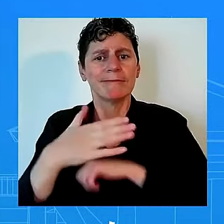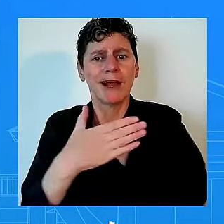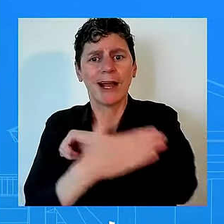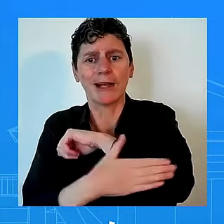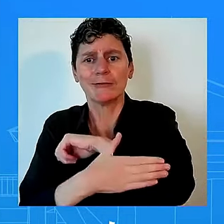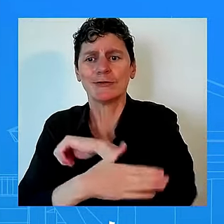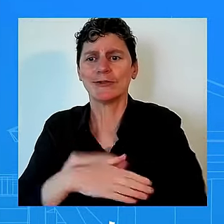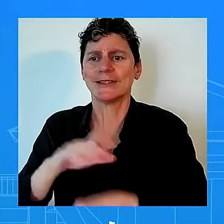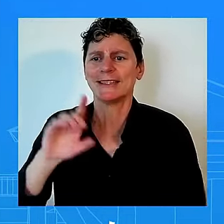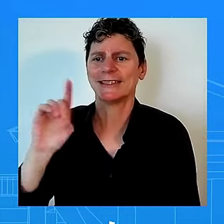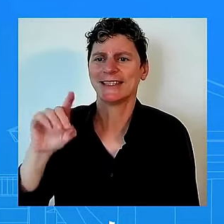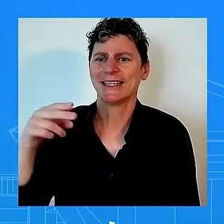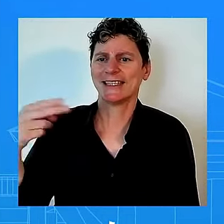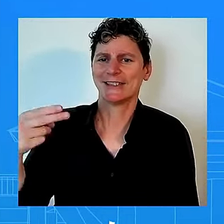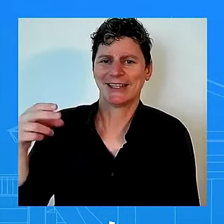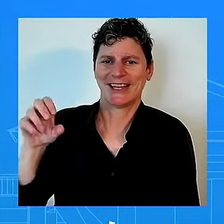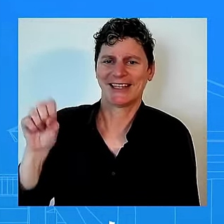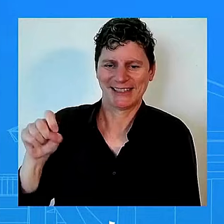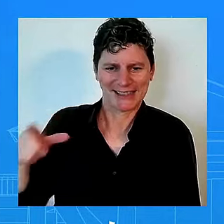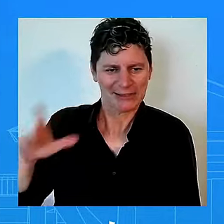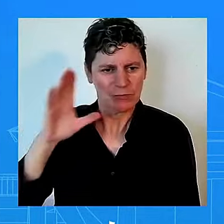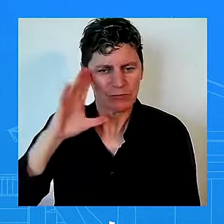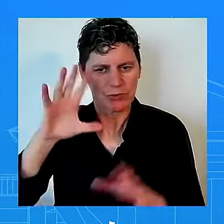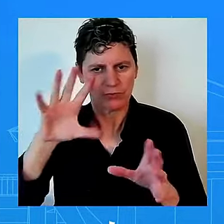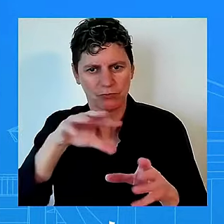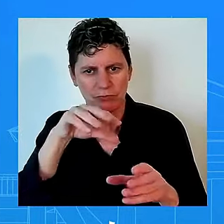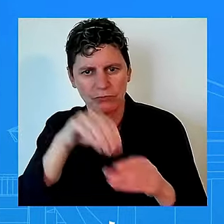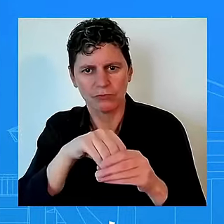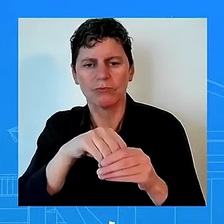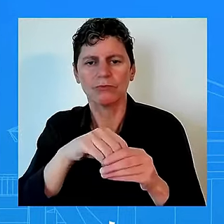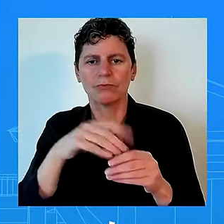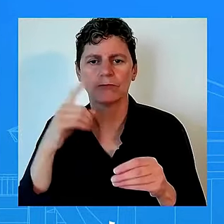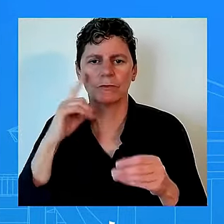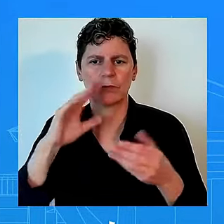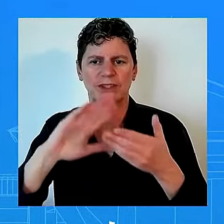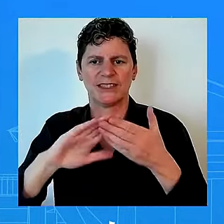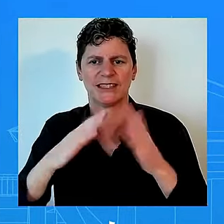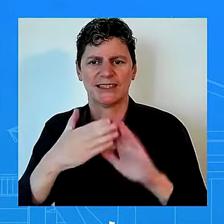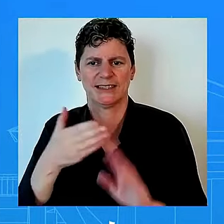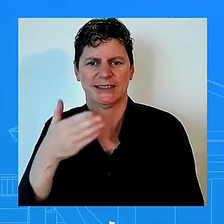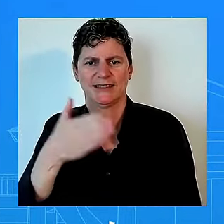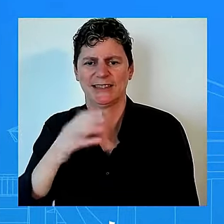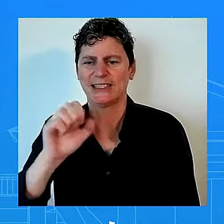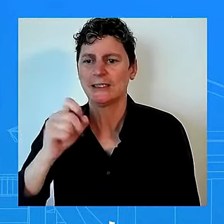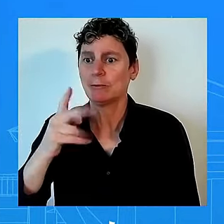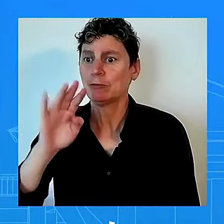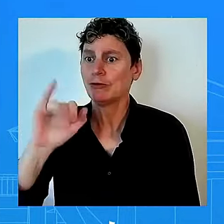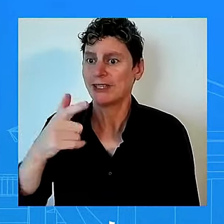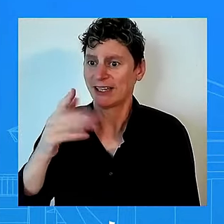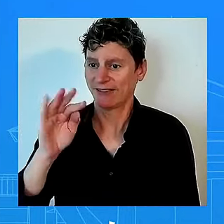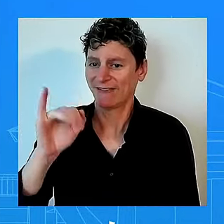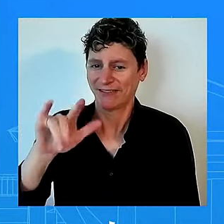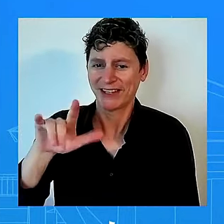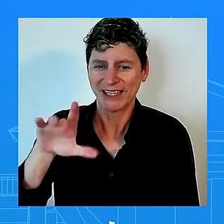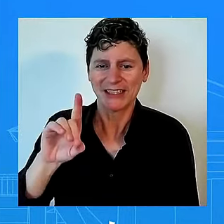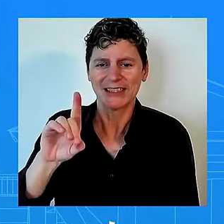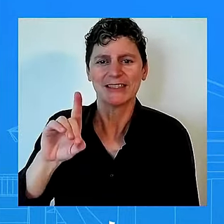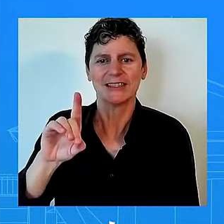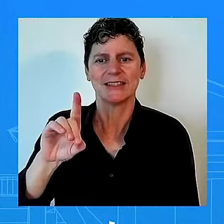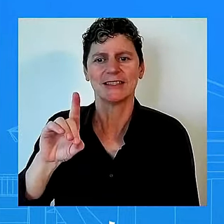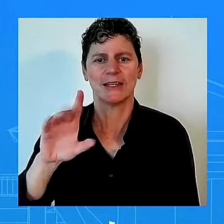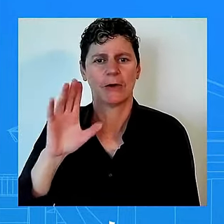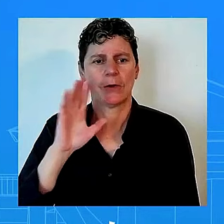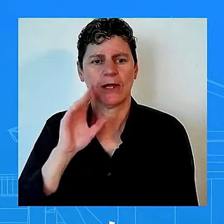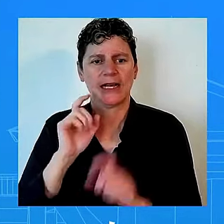and we want to do more we would like to do more that's why we did the bipartisan proposal with the senate